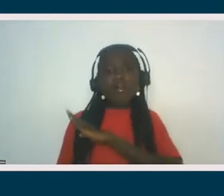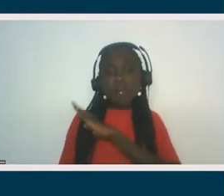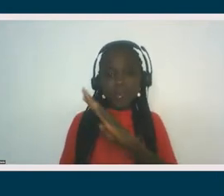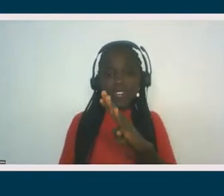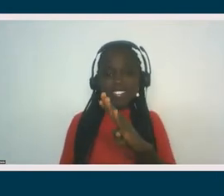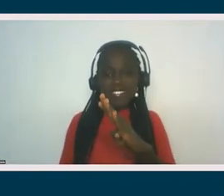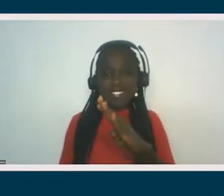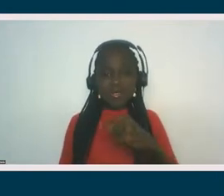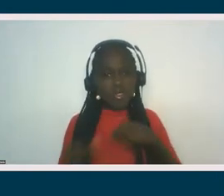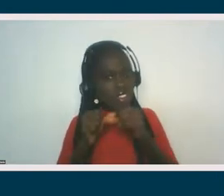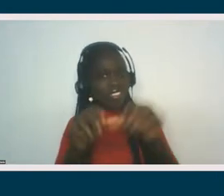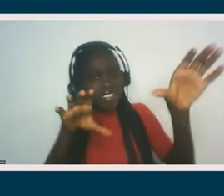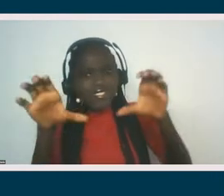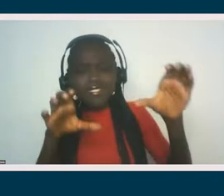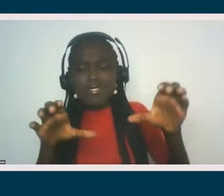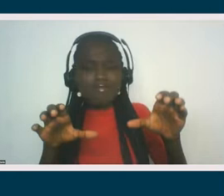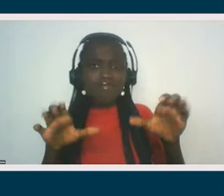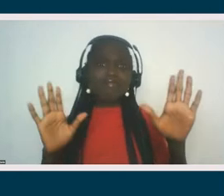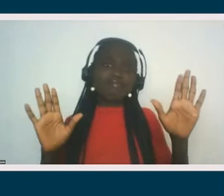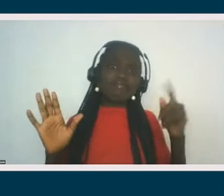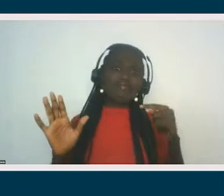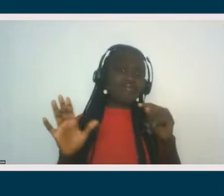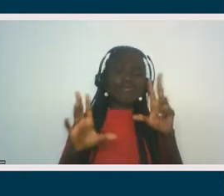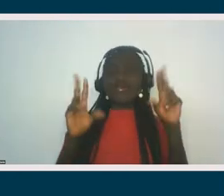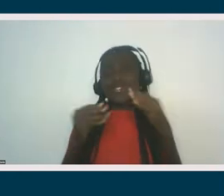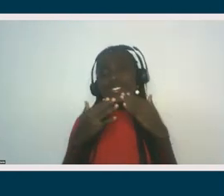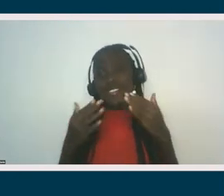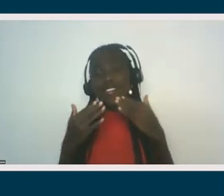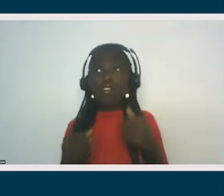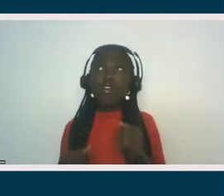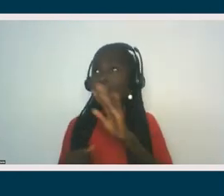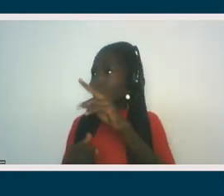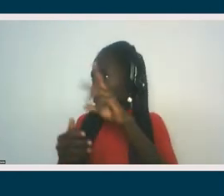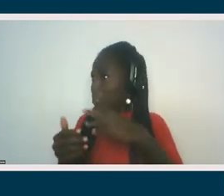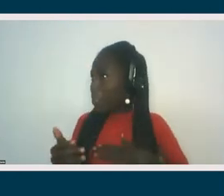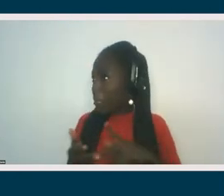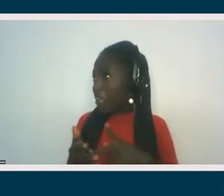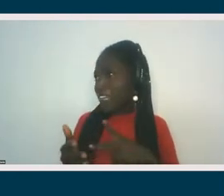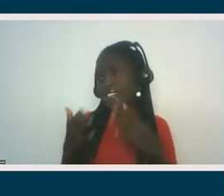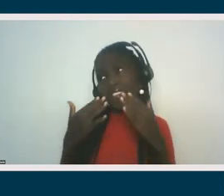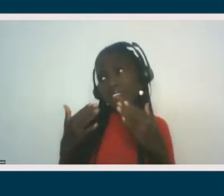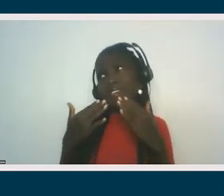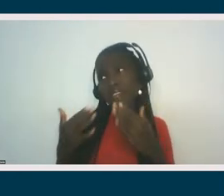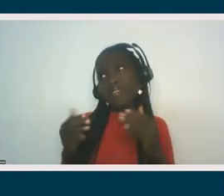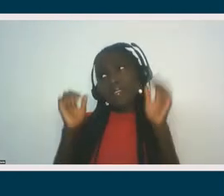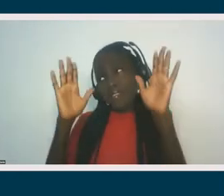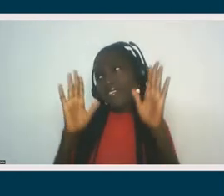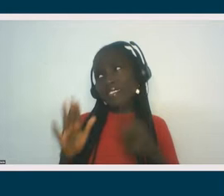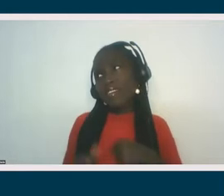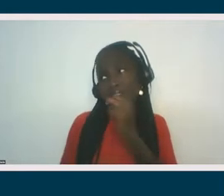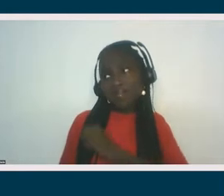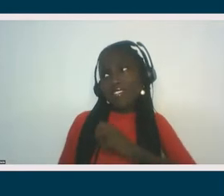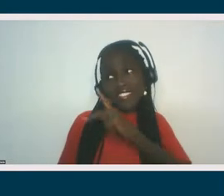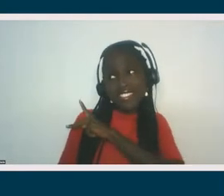you. No, thank you. So yeah. Thank you. Thank you for reading that. That was amazing. I really appreciate it. And,